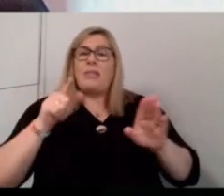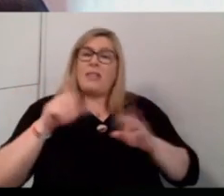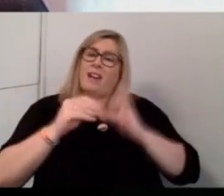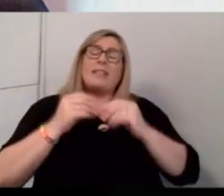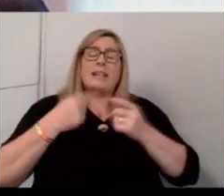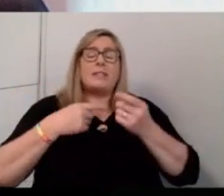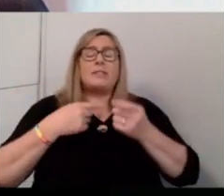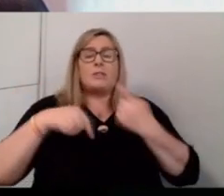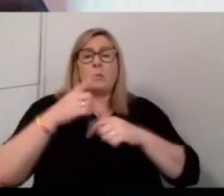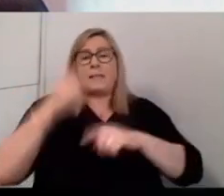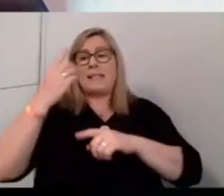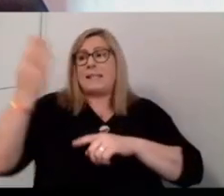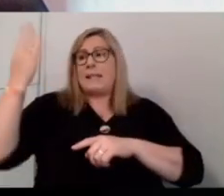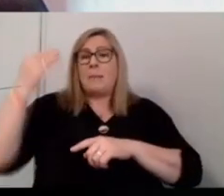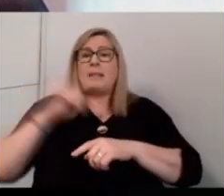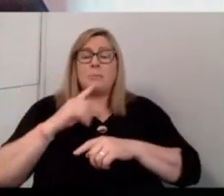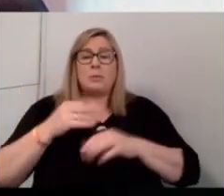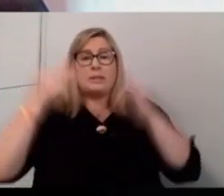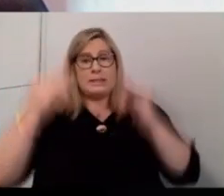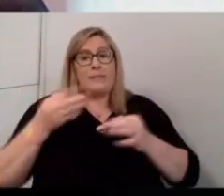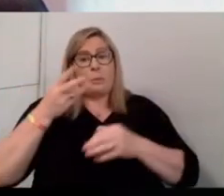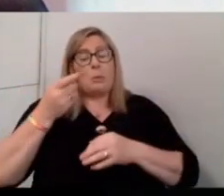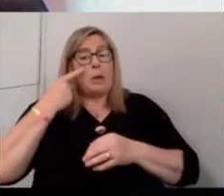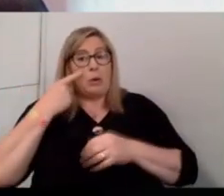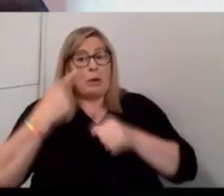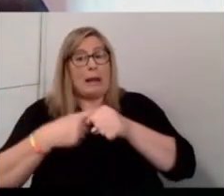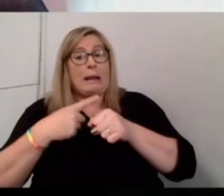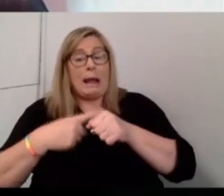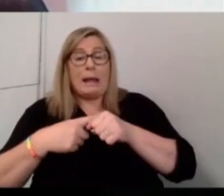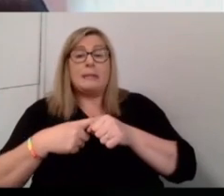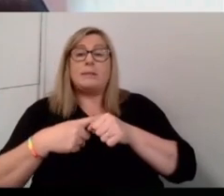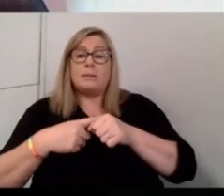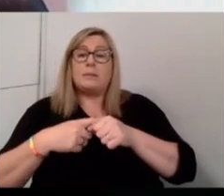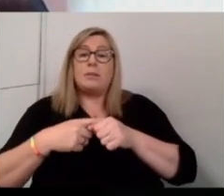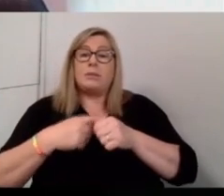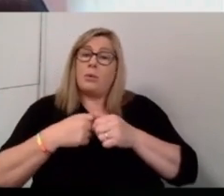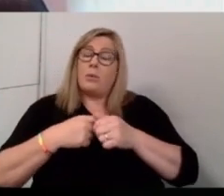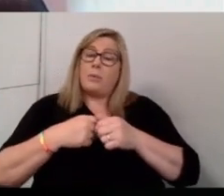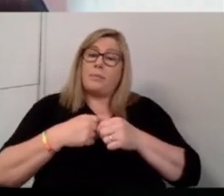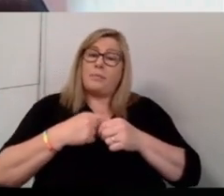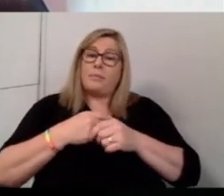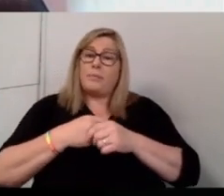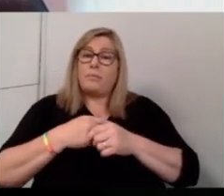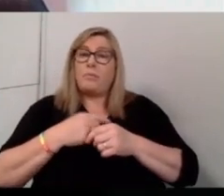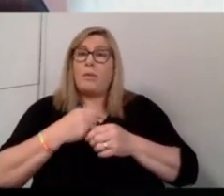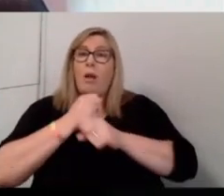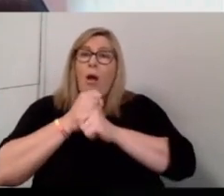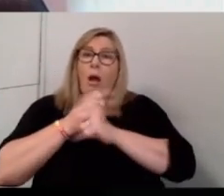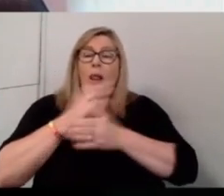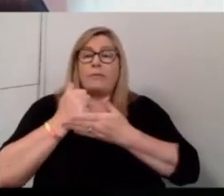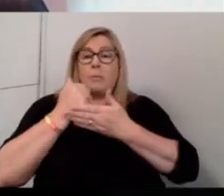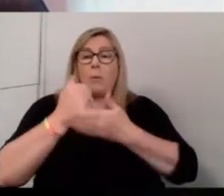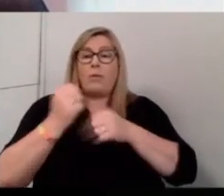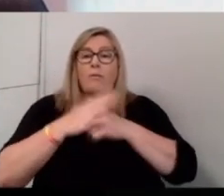in the past, but certainly we'll look at it again. All of the support for businesses to